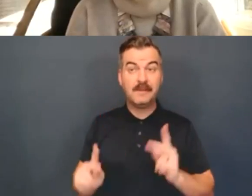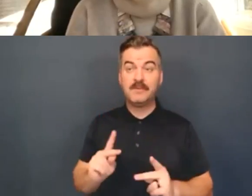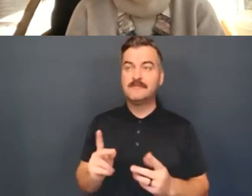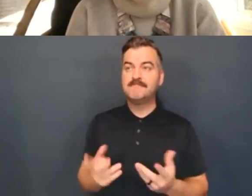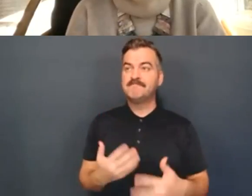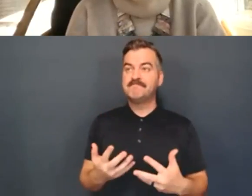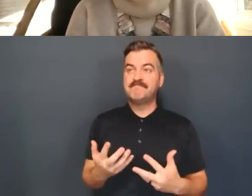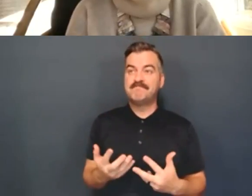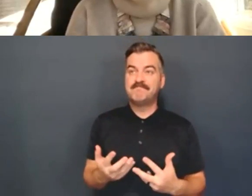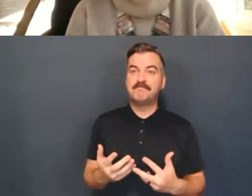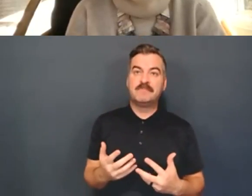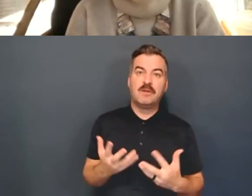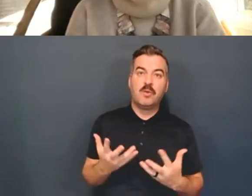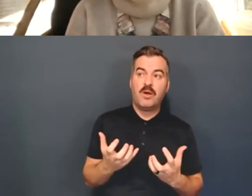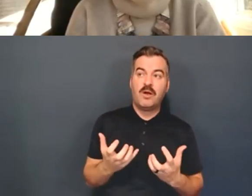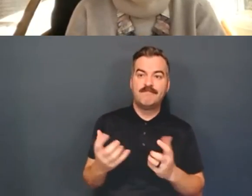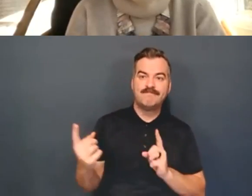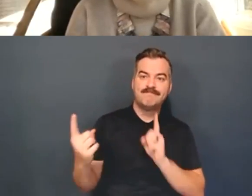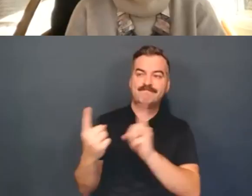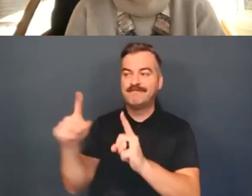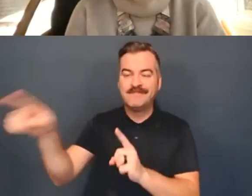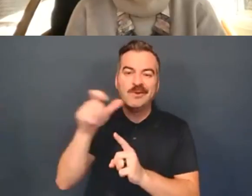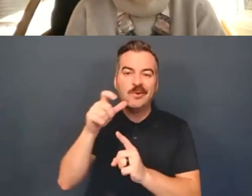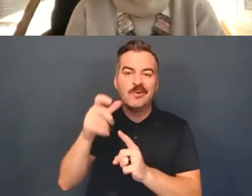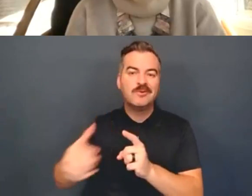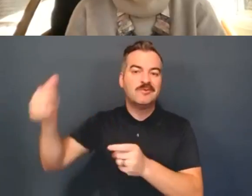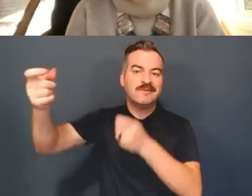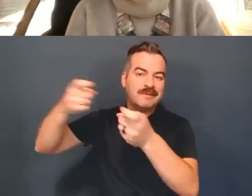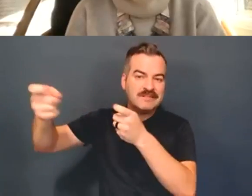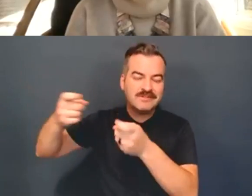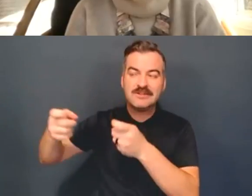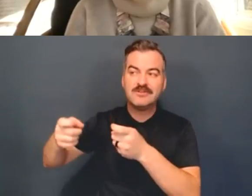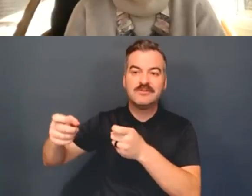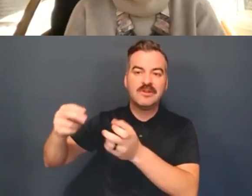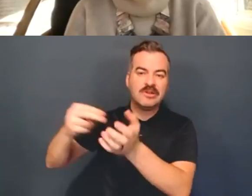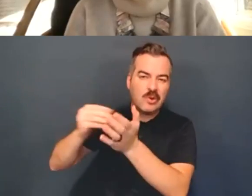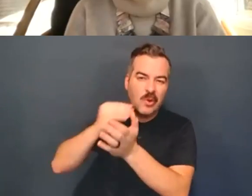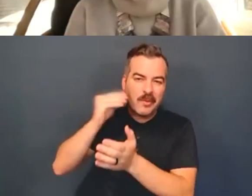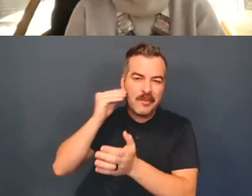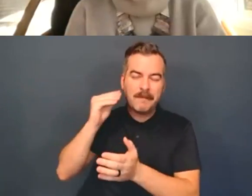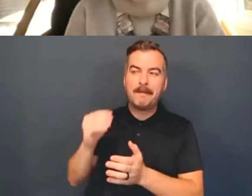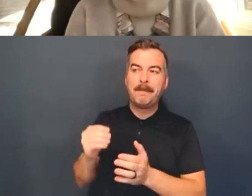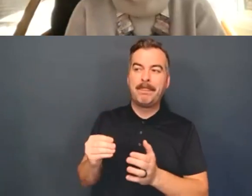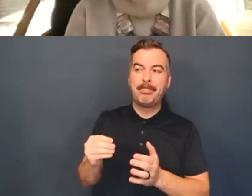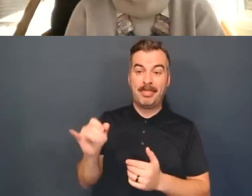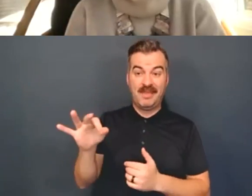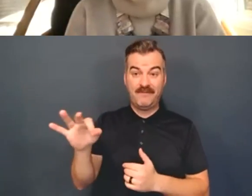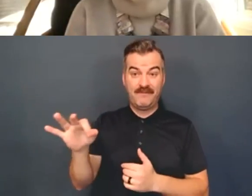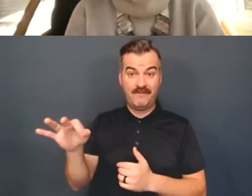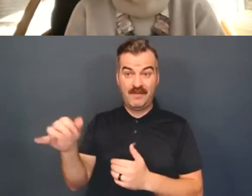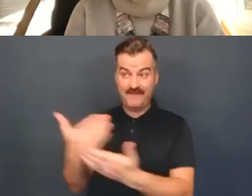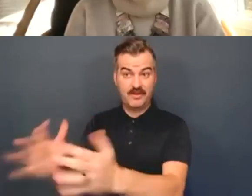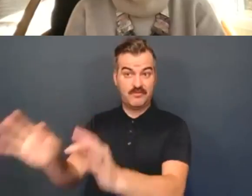to speak to administrators of congregate care homes. When the care is so good